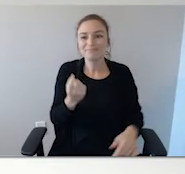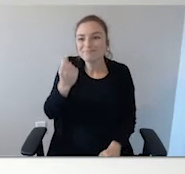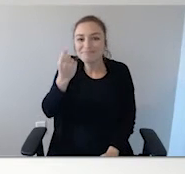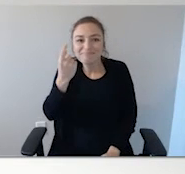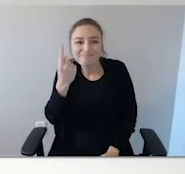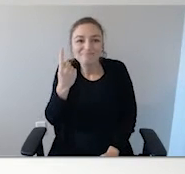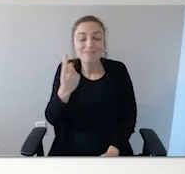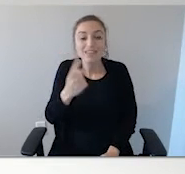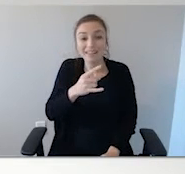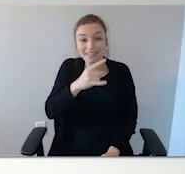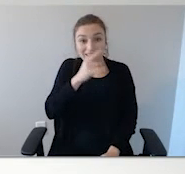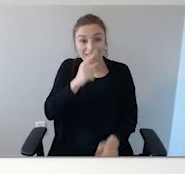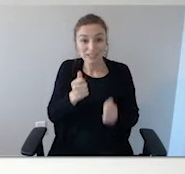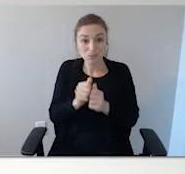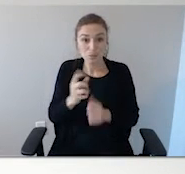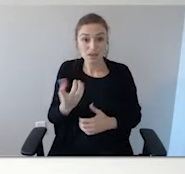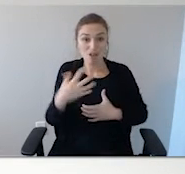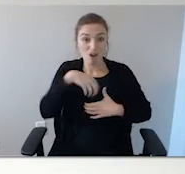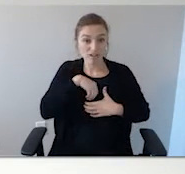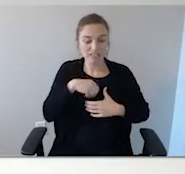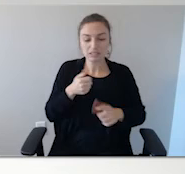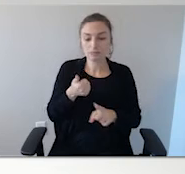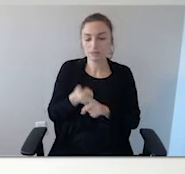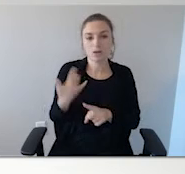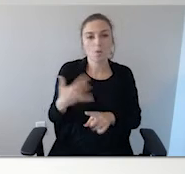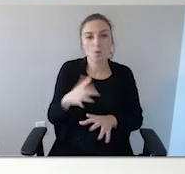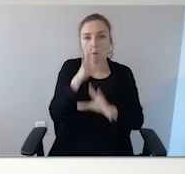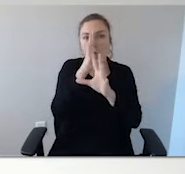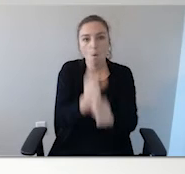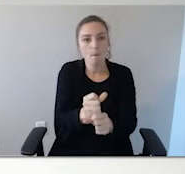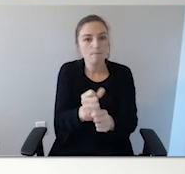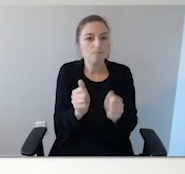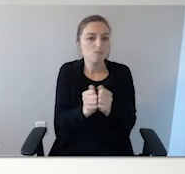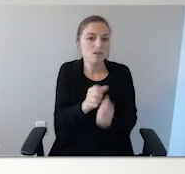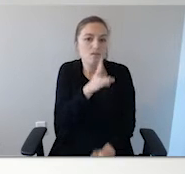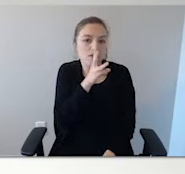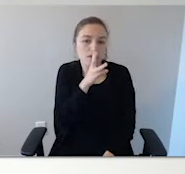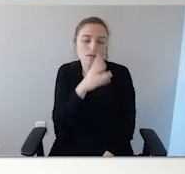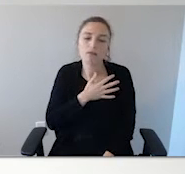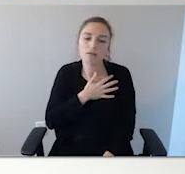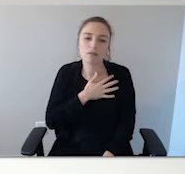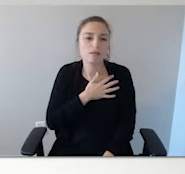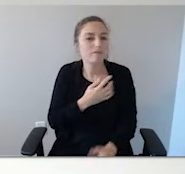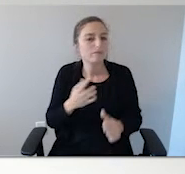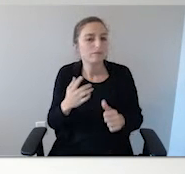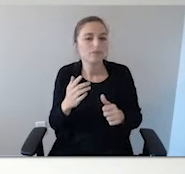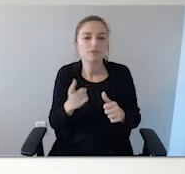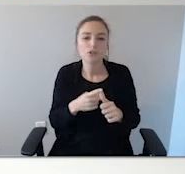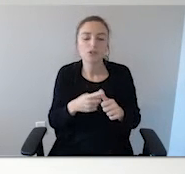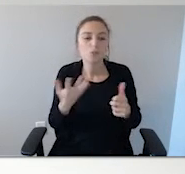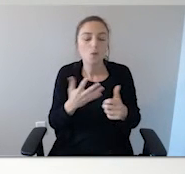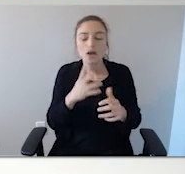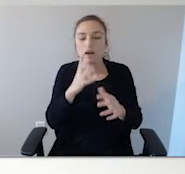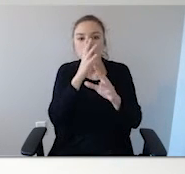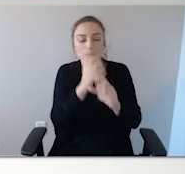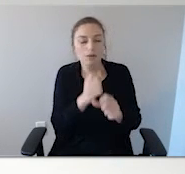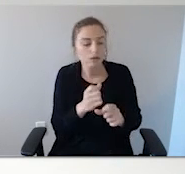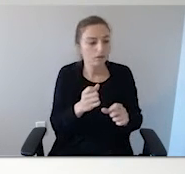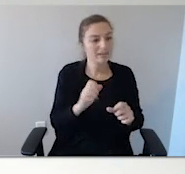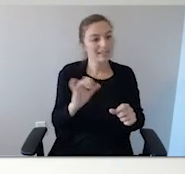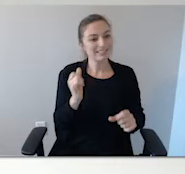Lots of reasons. Well, there's three or four that I can think of. Sensory. It's beautiful to watch the sun or the moonlight shimmer on the water.